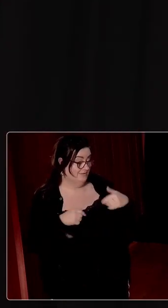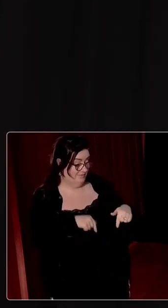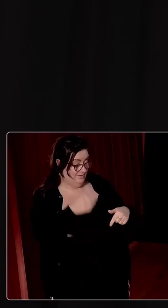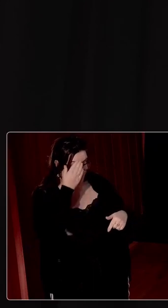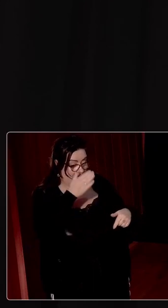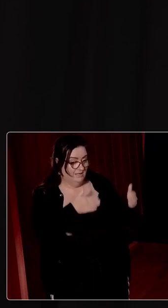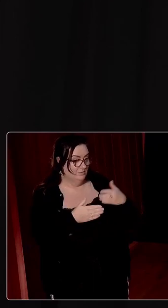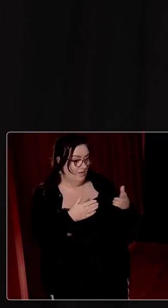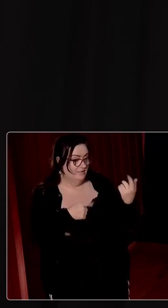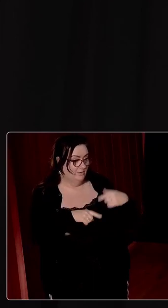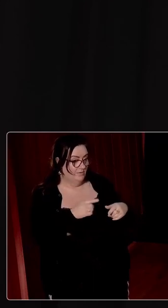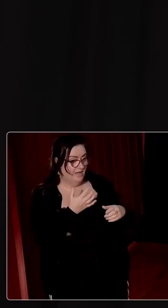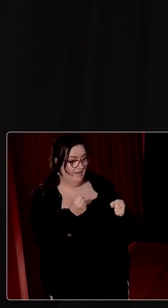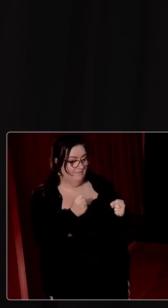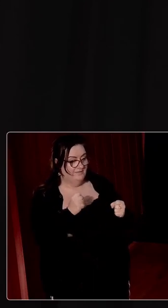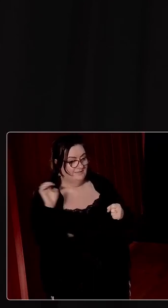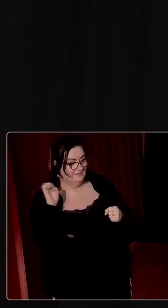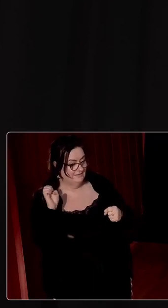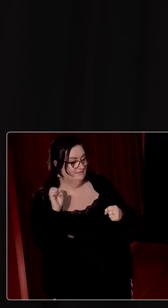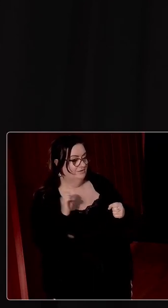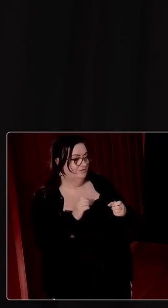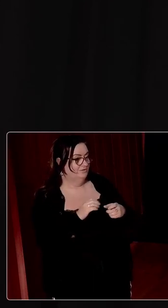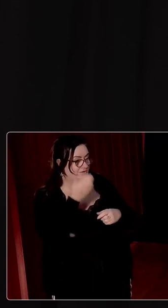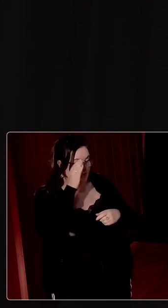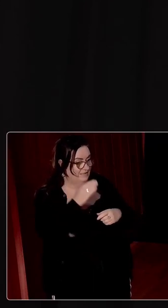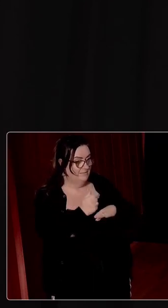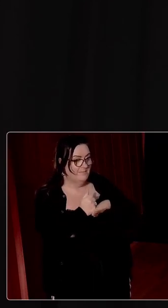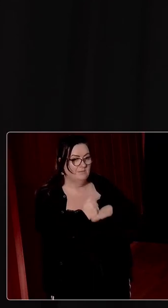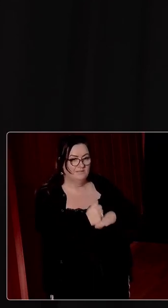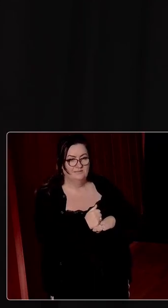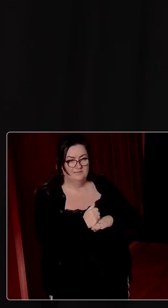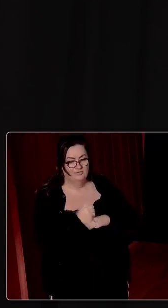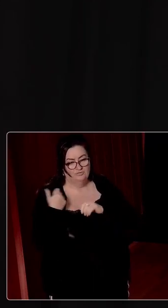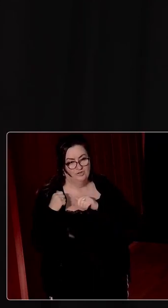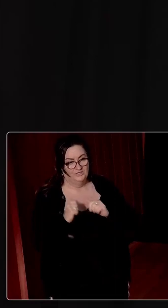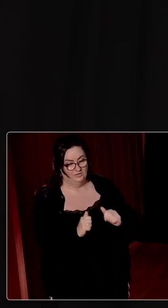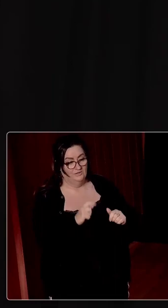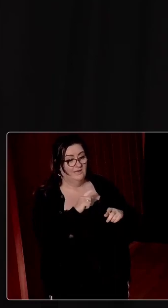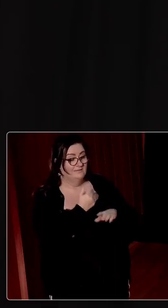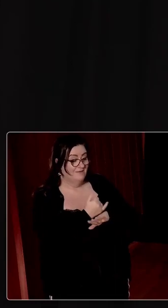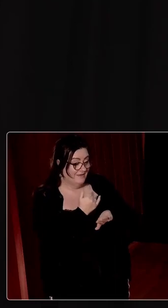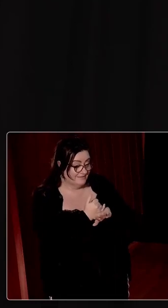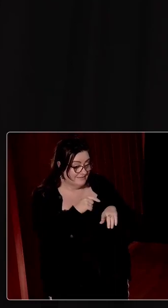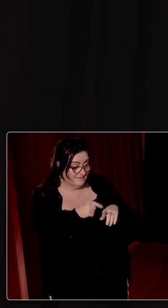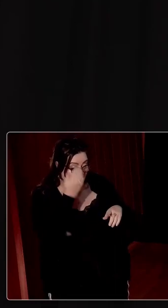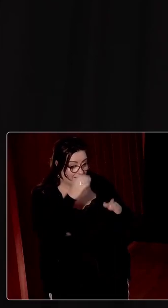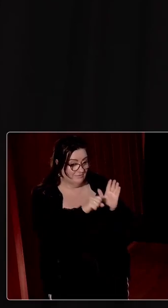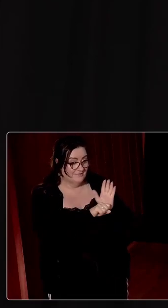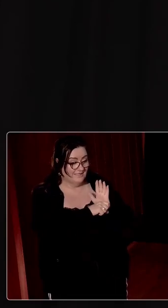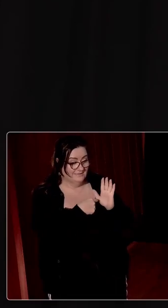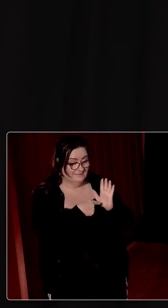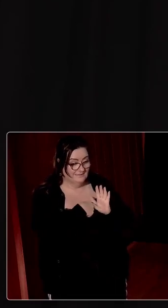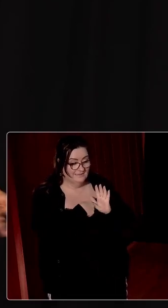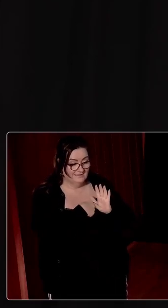Ireland is that we come from this Anglo-Saxon minimalist state tradition. And yet the state is, the Irish state actually